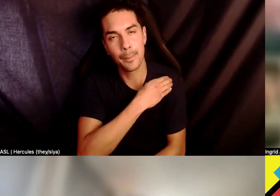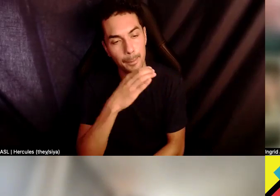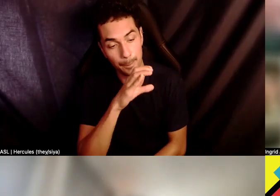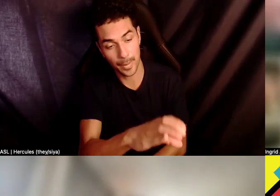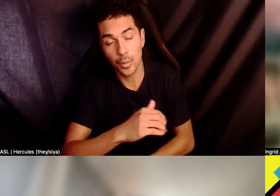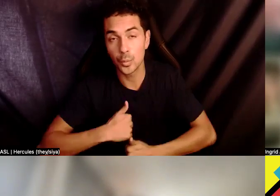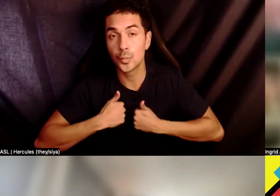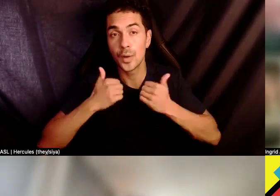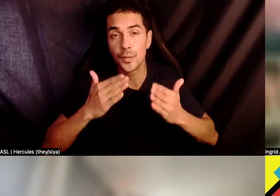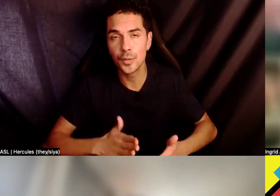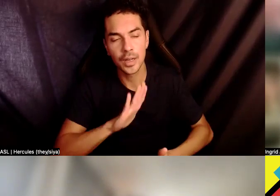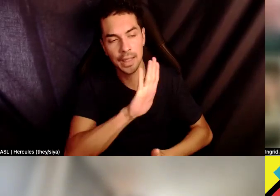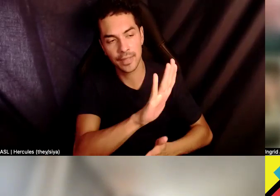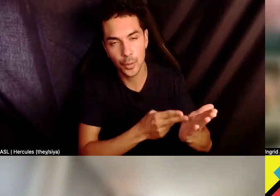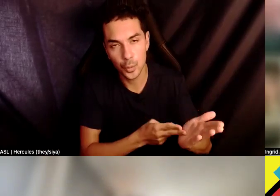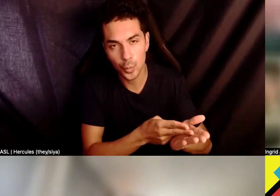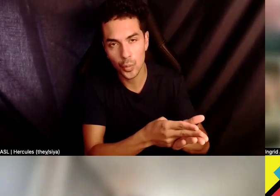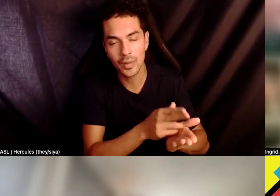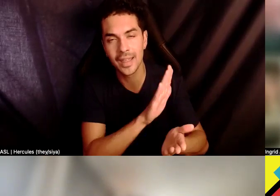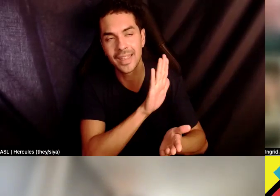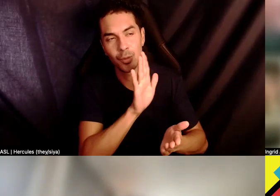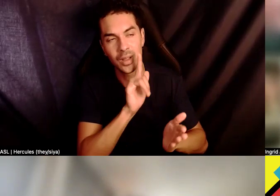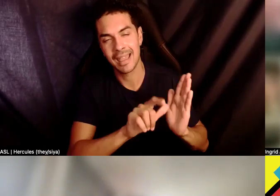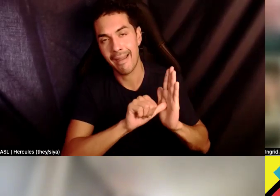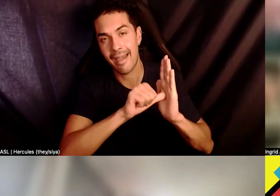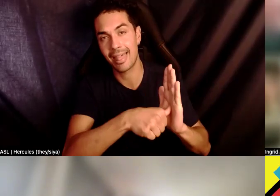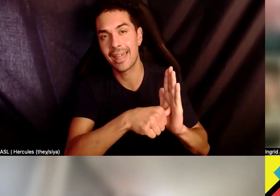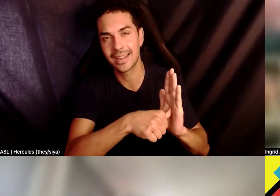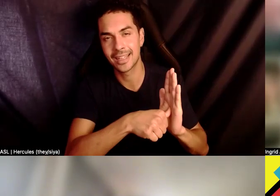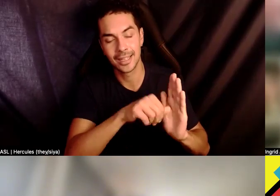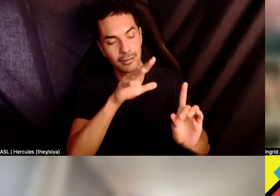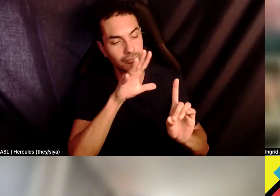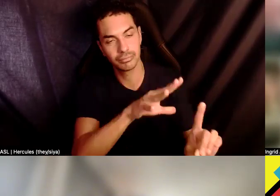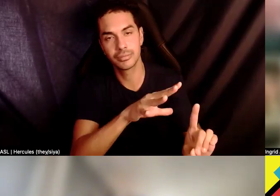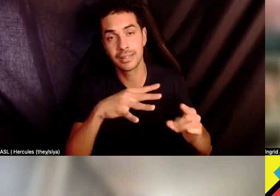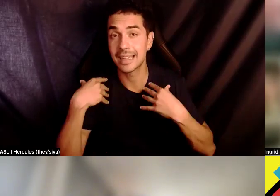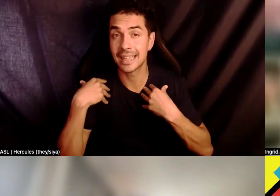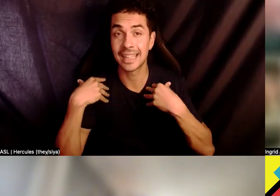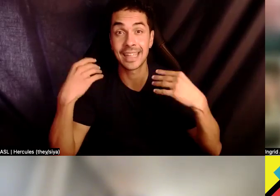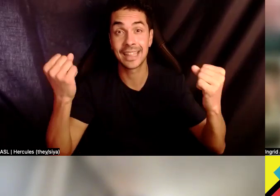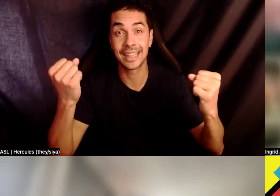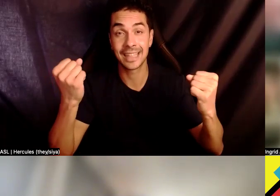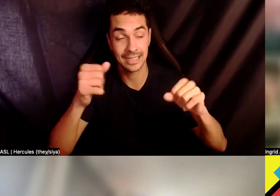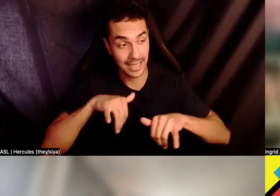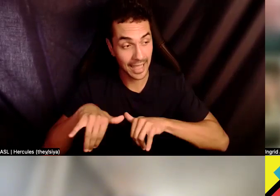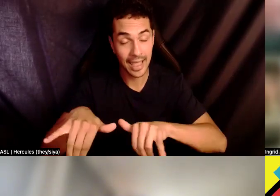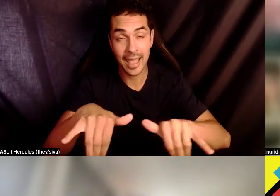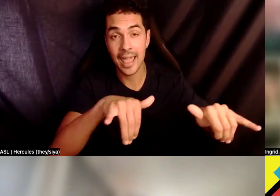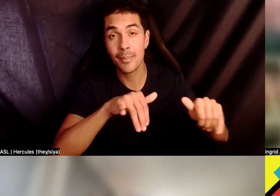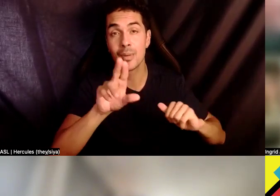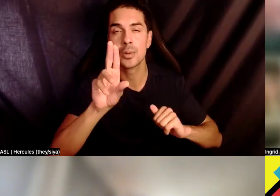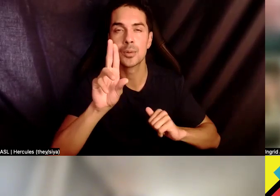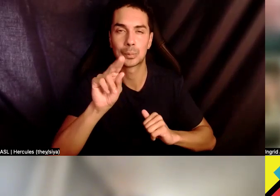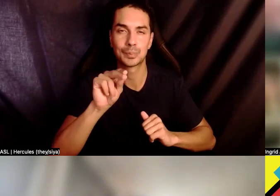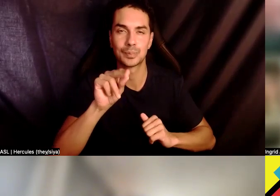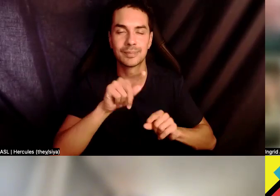voice, honoring their truth, and then really highlighting the fact that healing doesn't look the same for everyone. Justice doesn't look the same for